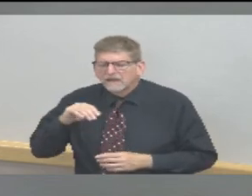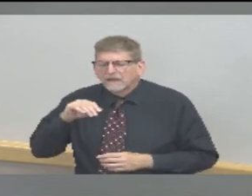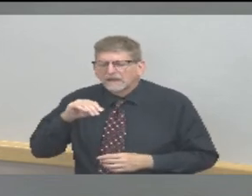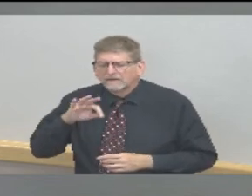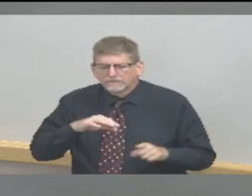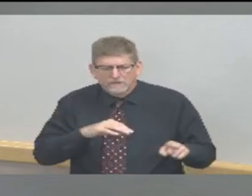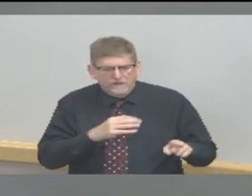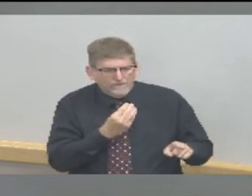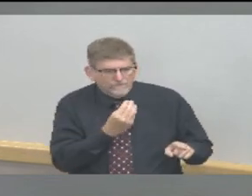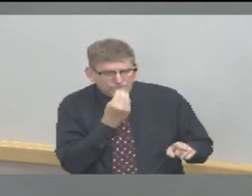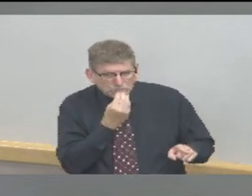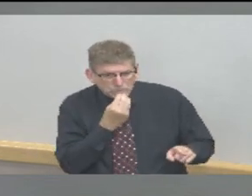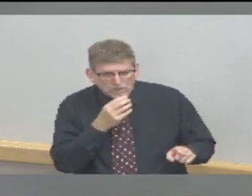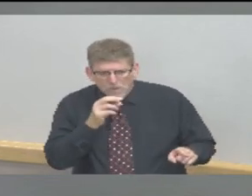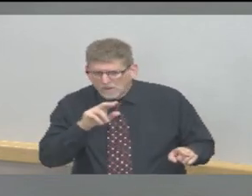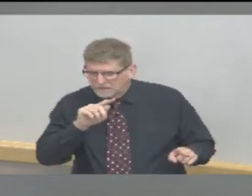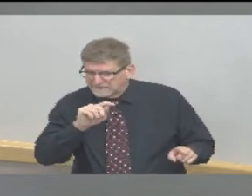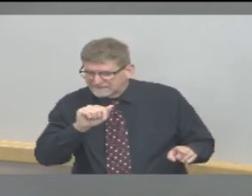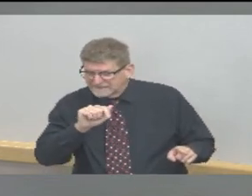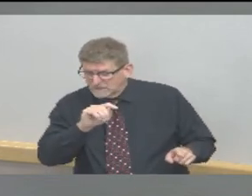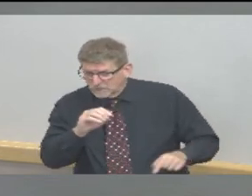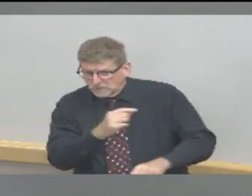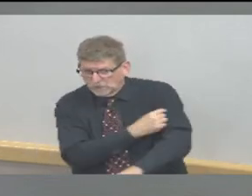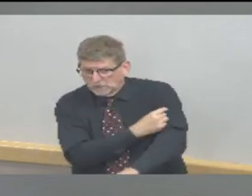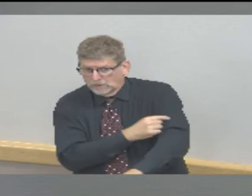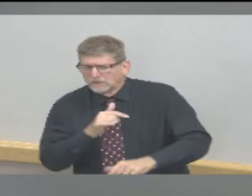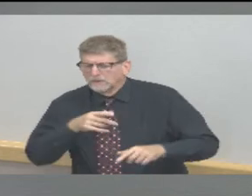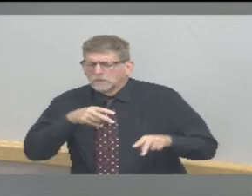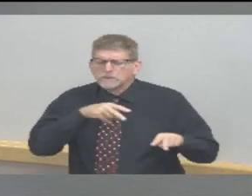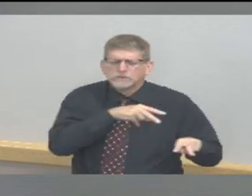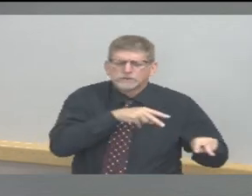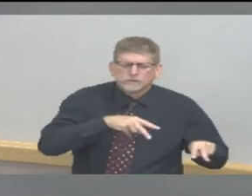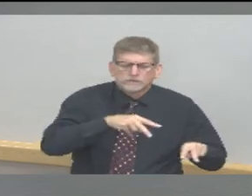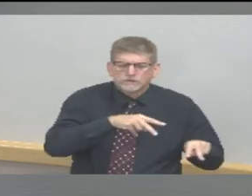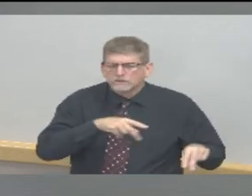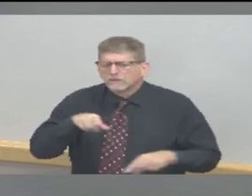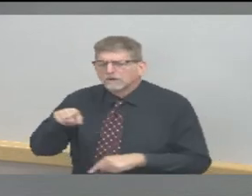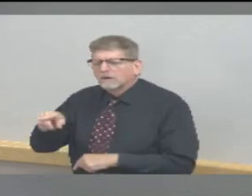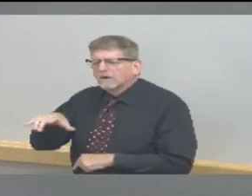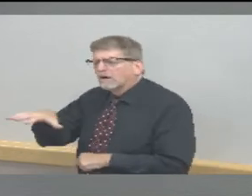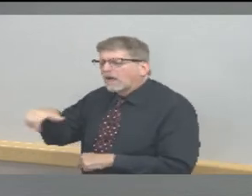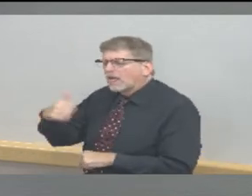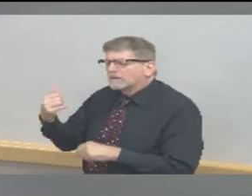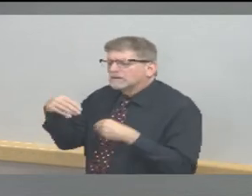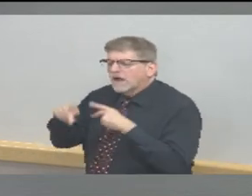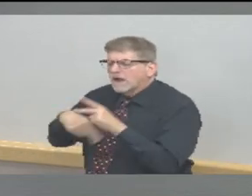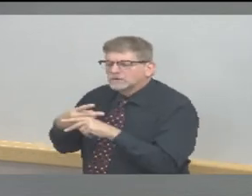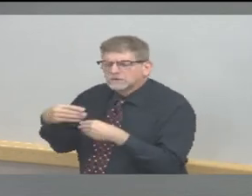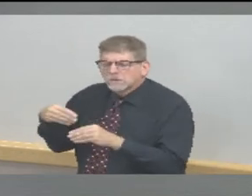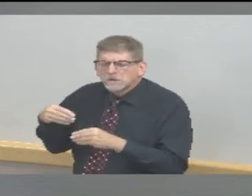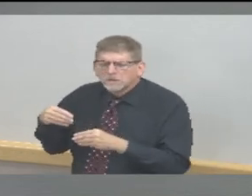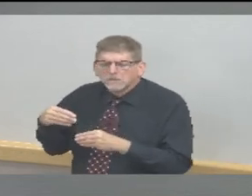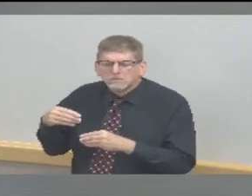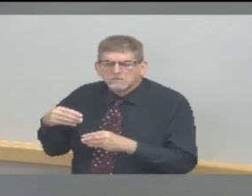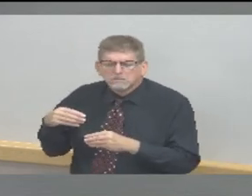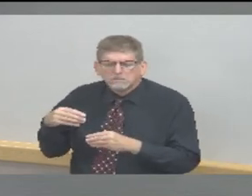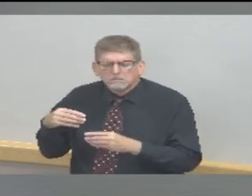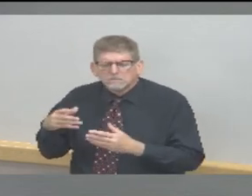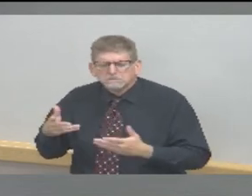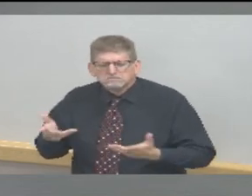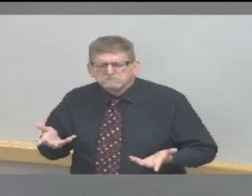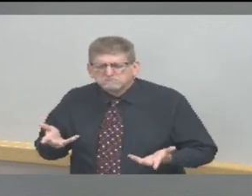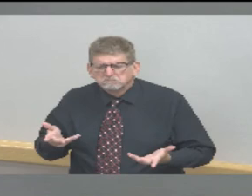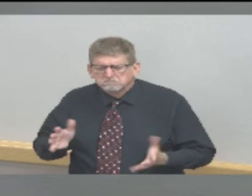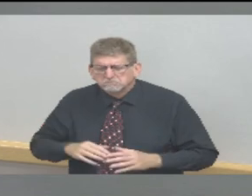We often will get, you know, sometimes we'll get complaints about establishments. We haven't really received any